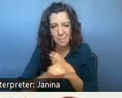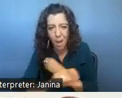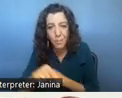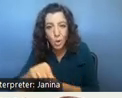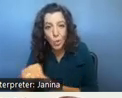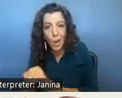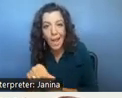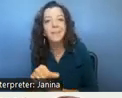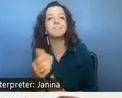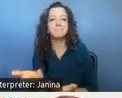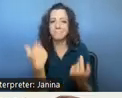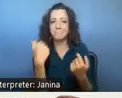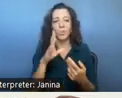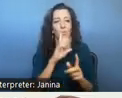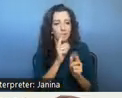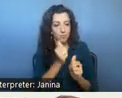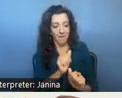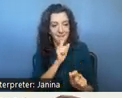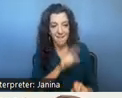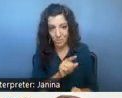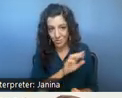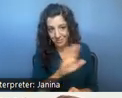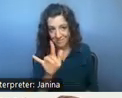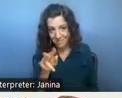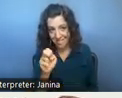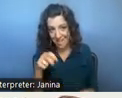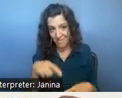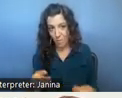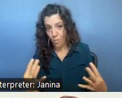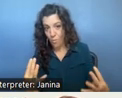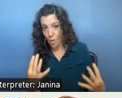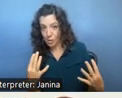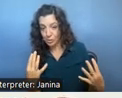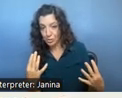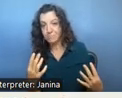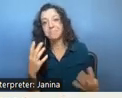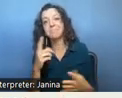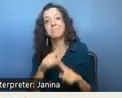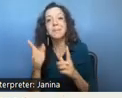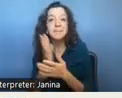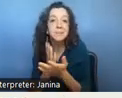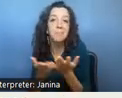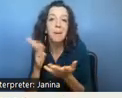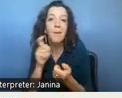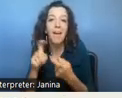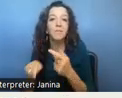um answer them live um today while you're with us and in some cases we may have to follow up with you